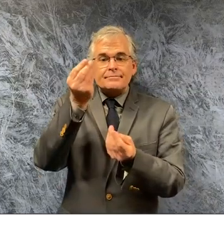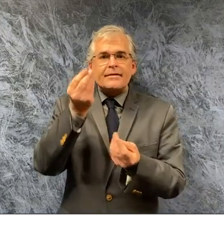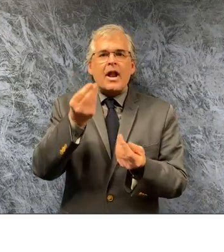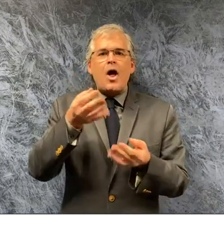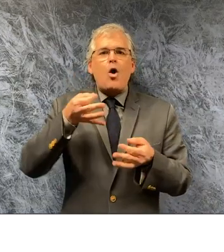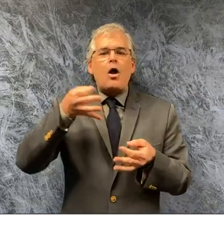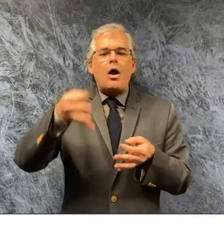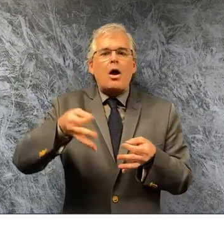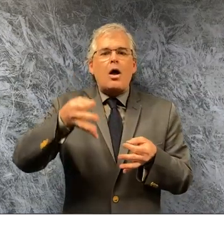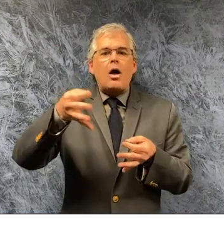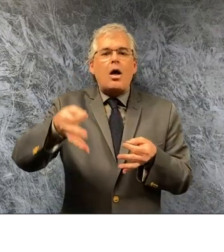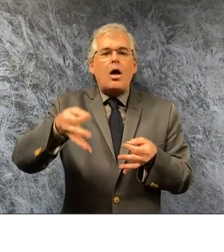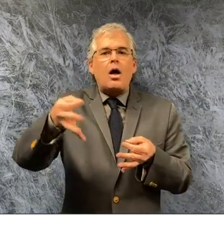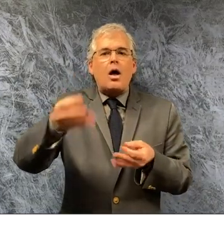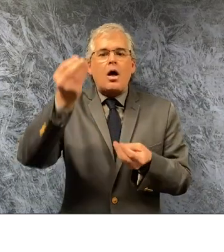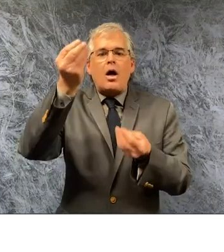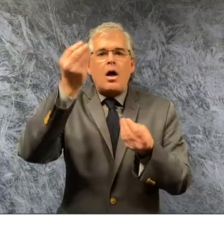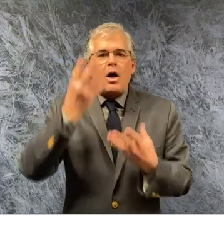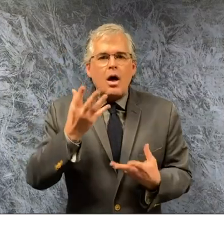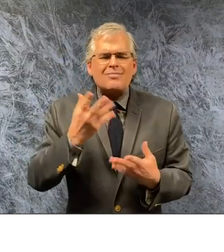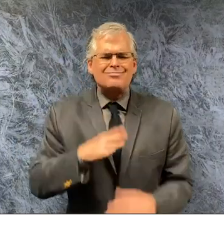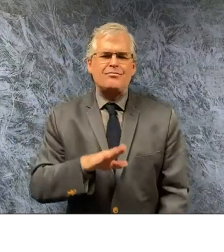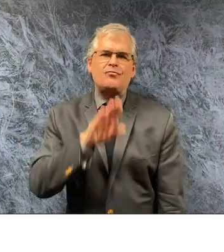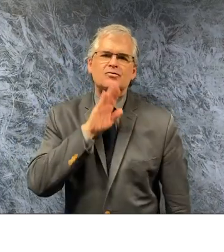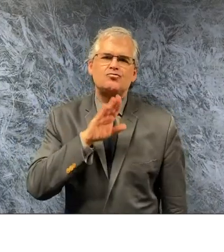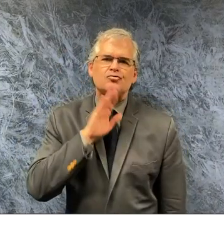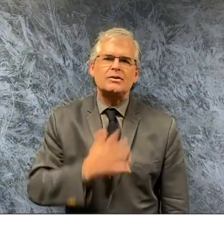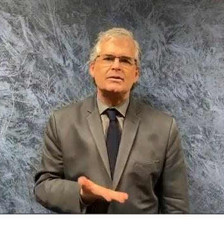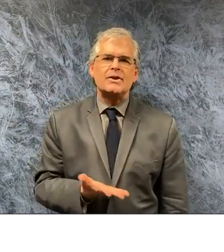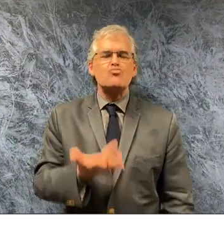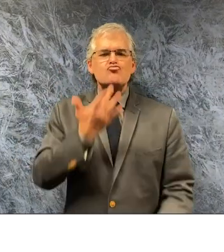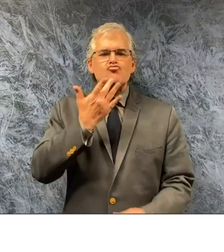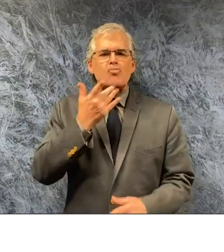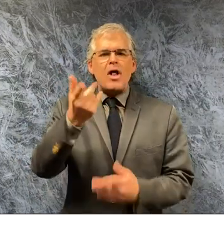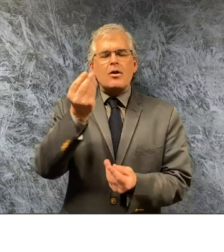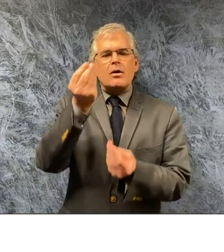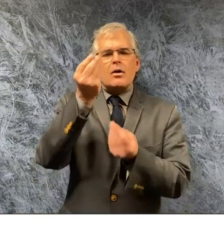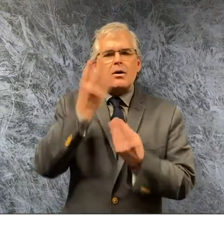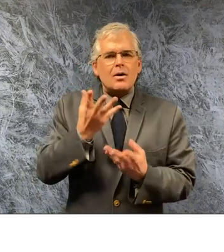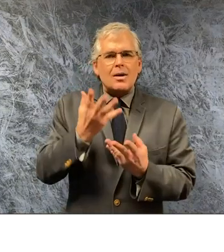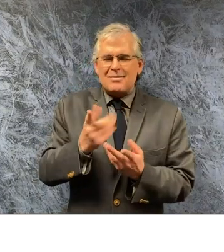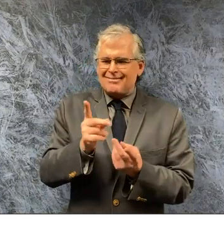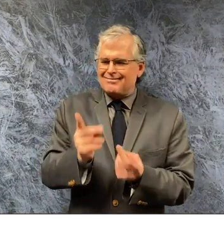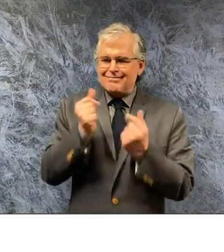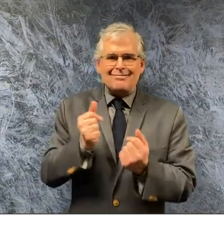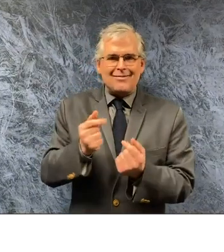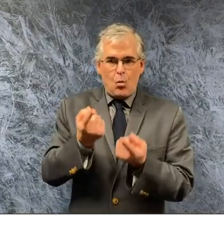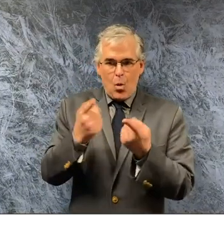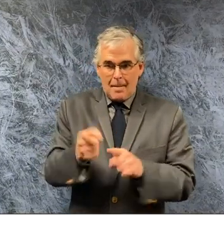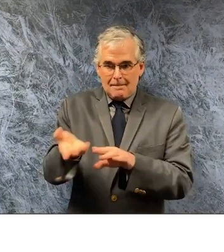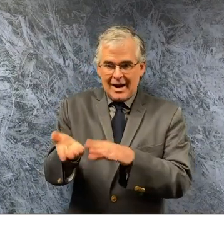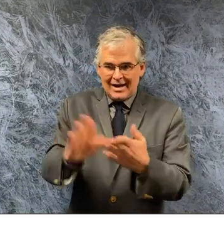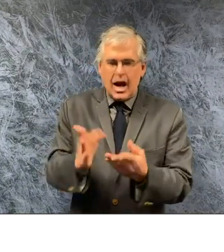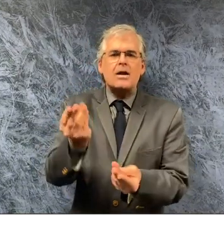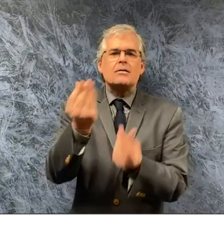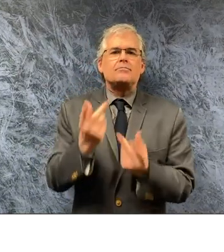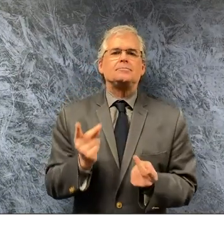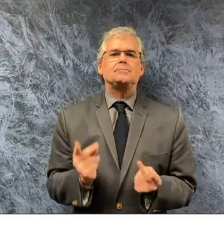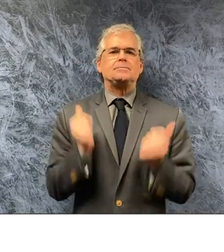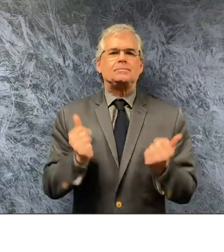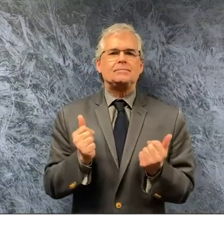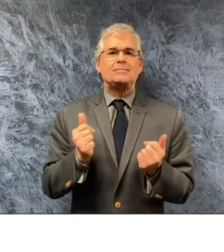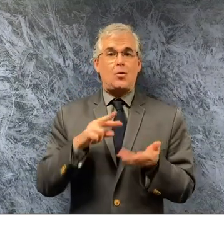positive test or the actual time of the the death and that makes for inaccurate statistics not just for you and your readers